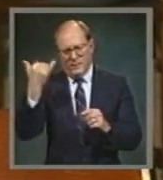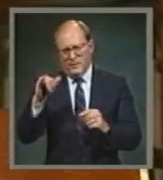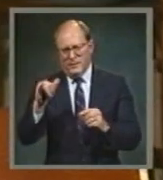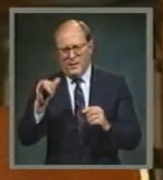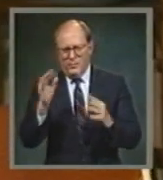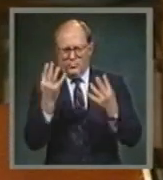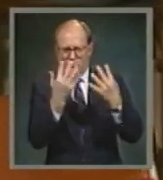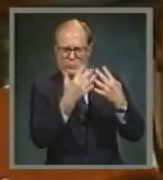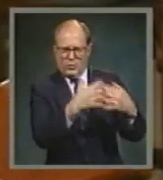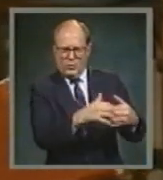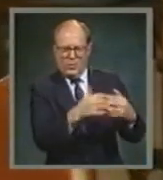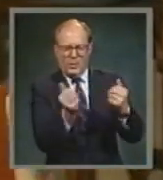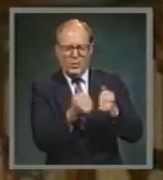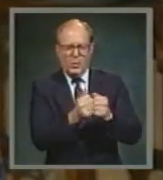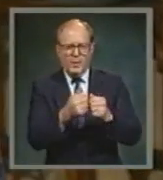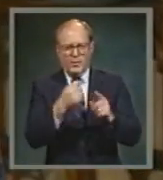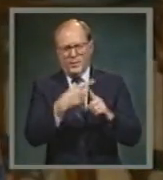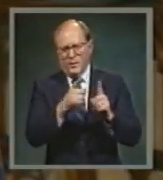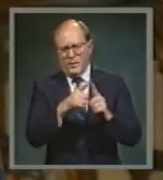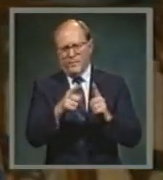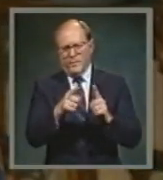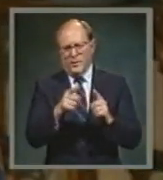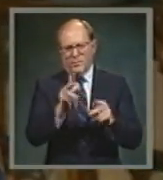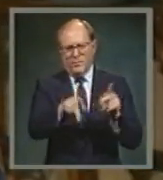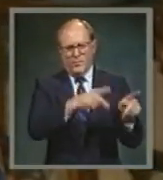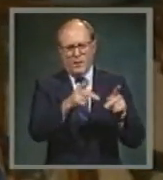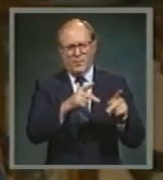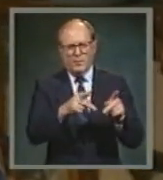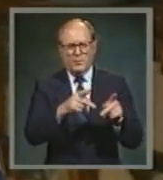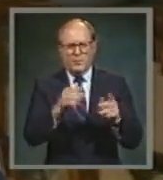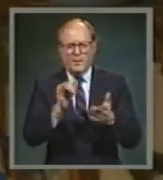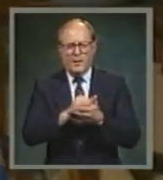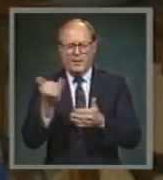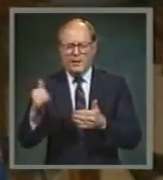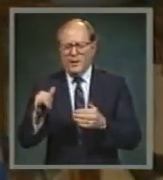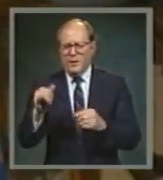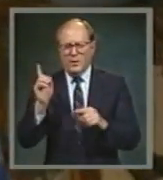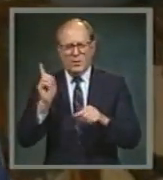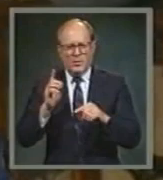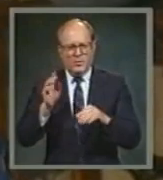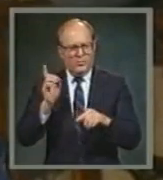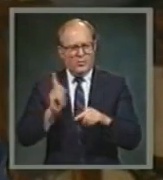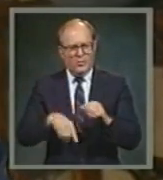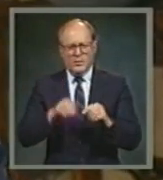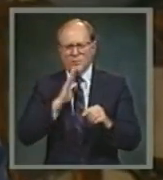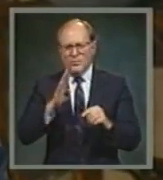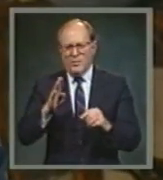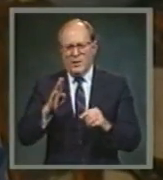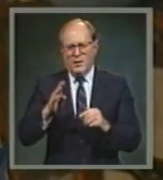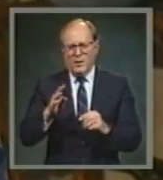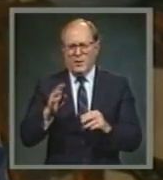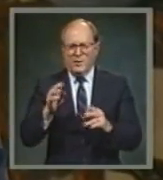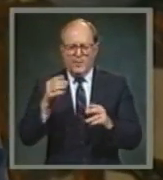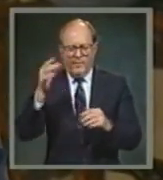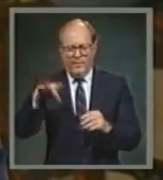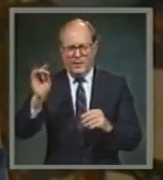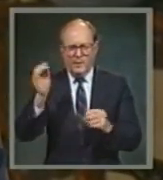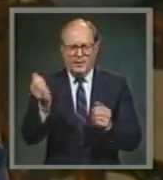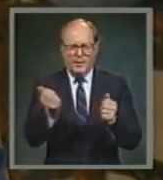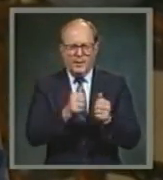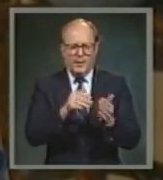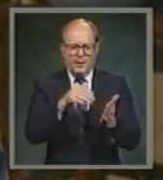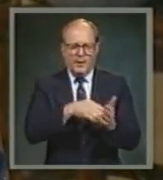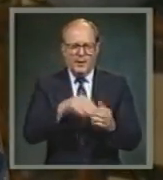culture so that they were never again distinguishable or identifiable. In Ephesians 5, verses 11 to 14, the Lord says